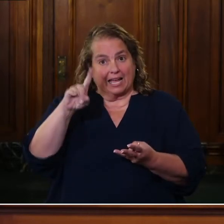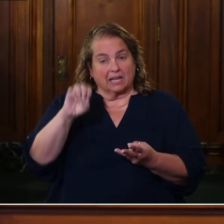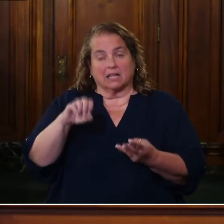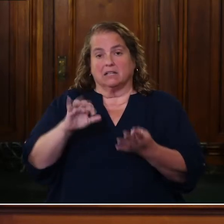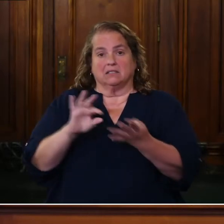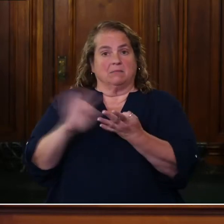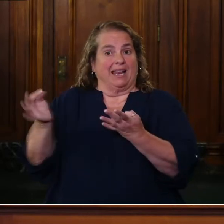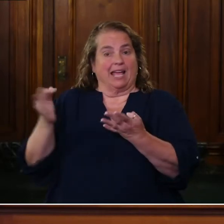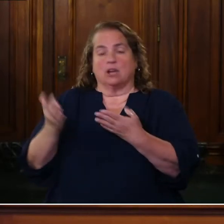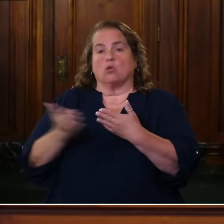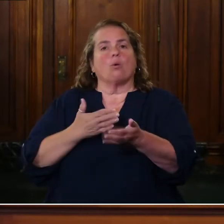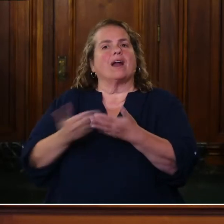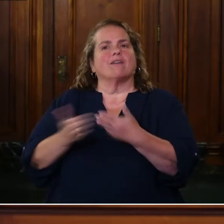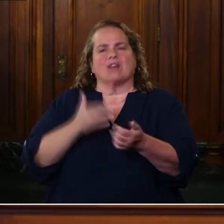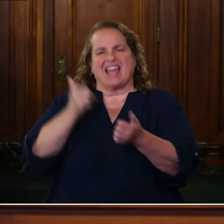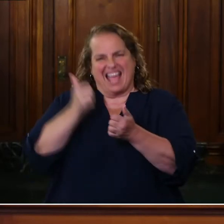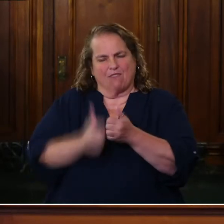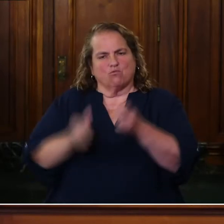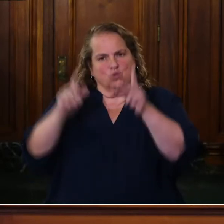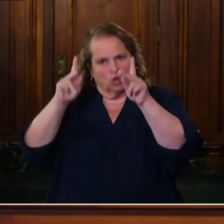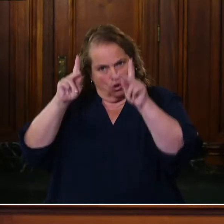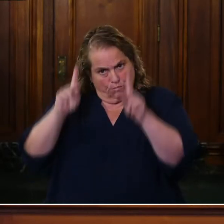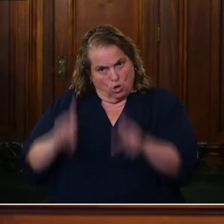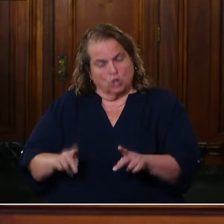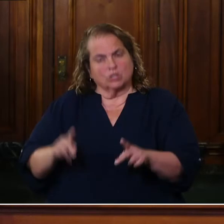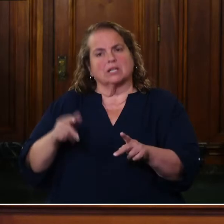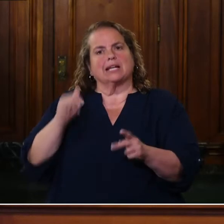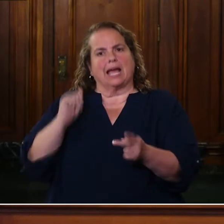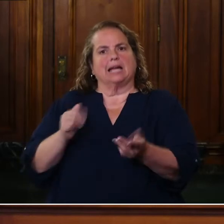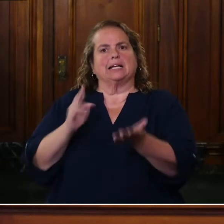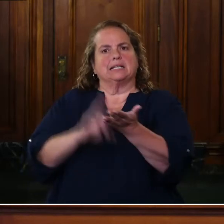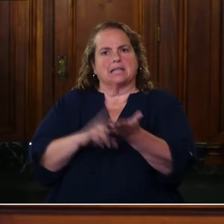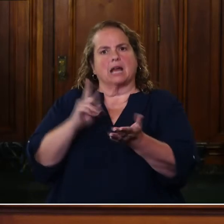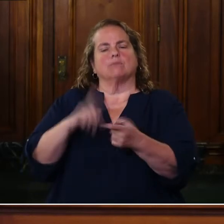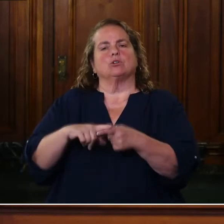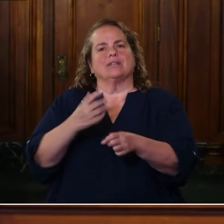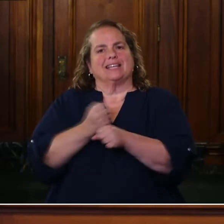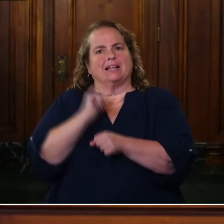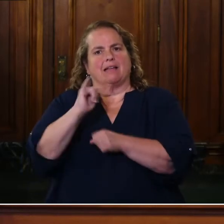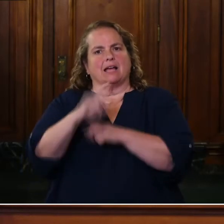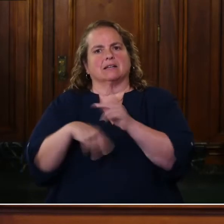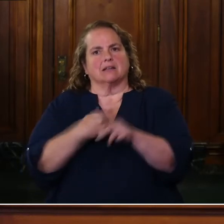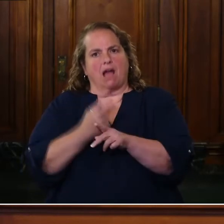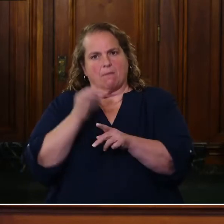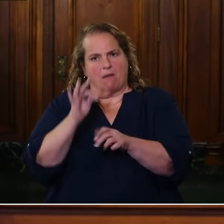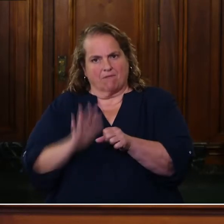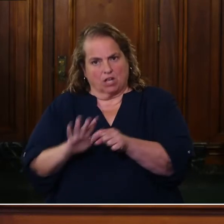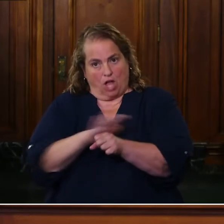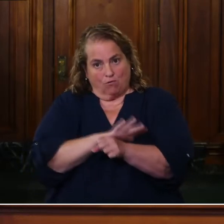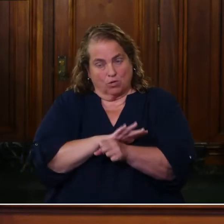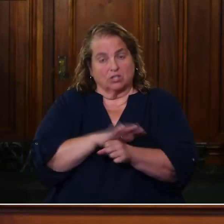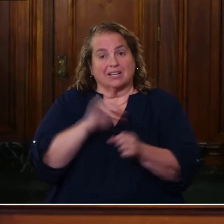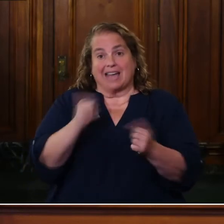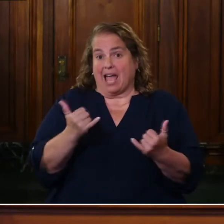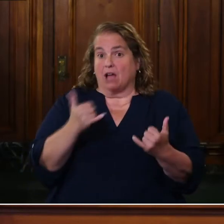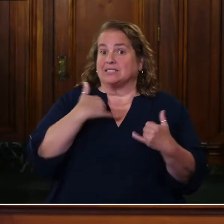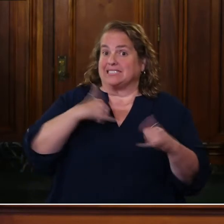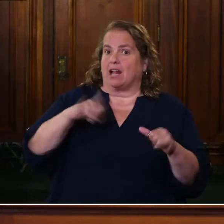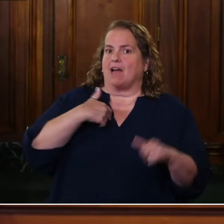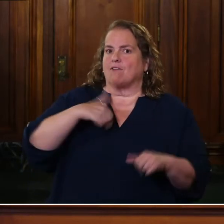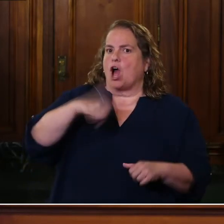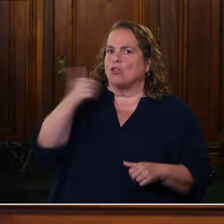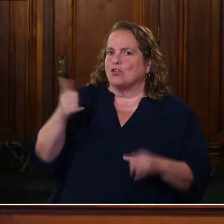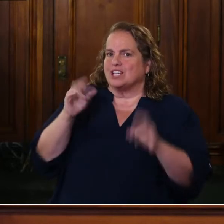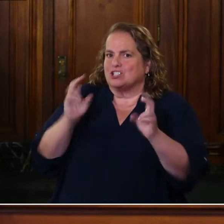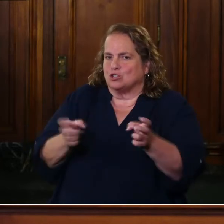for it. But every single individual to be able to have that type of coverage. Now, there are still other issues that we got